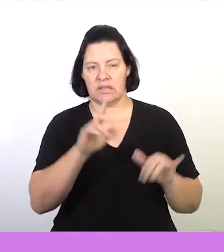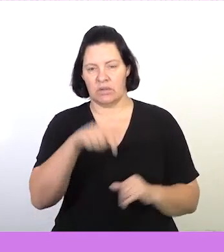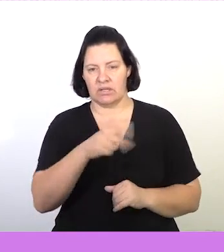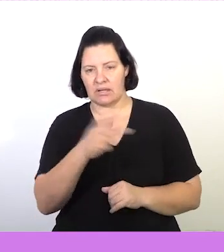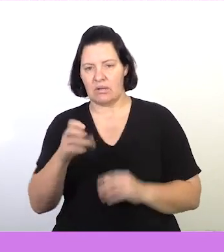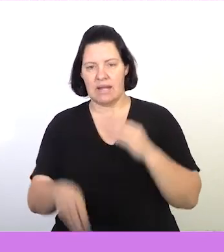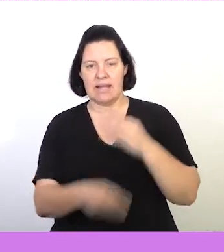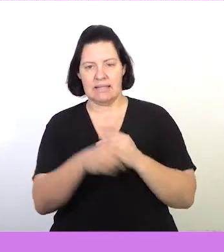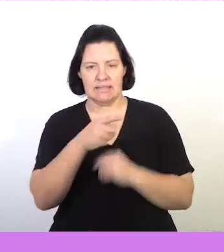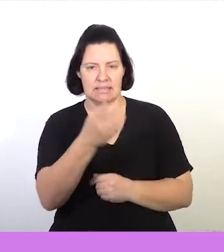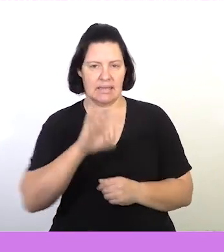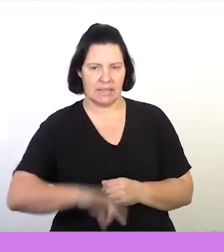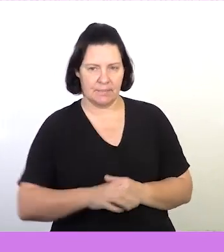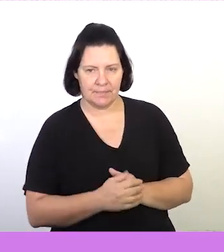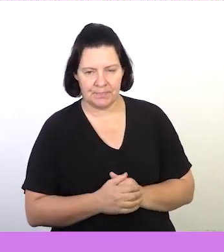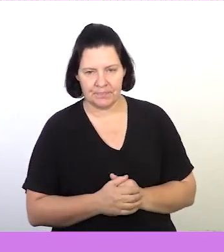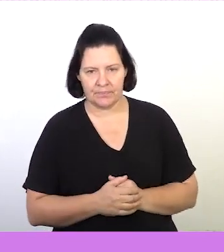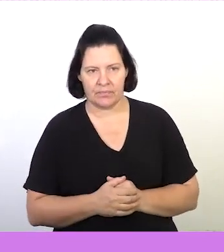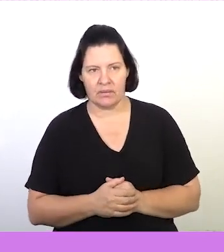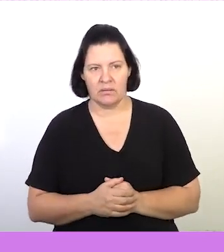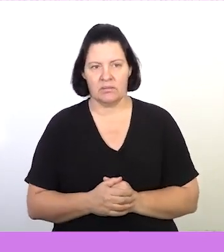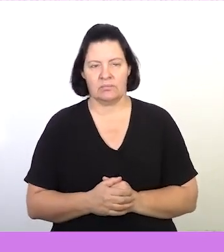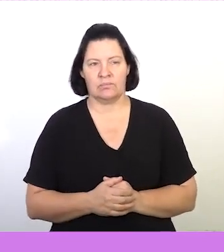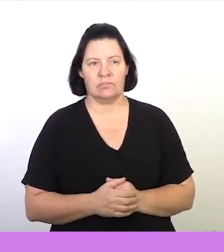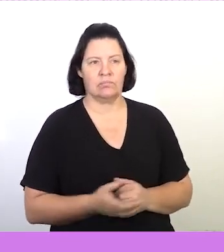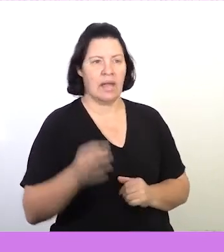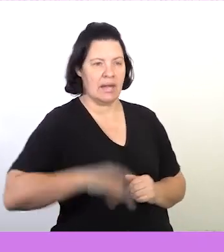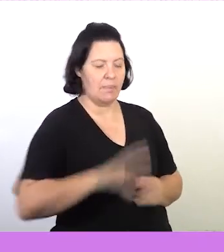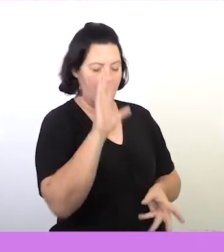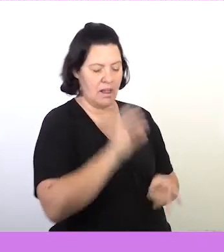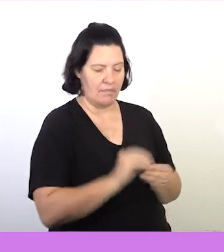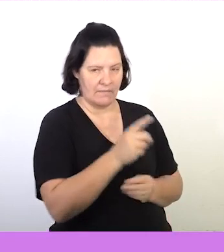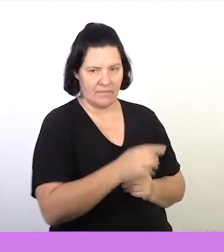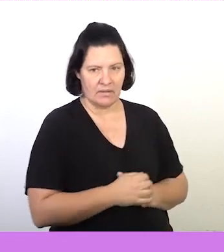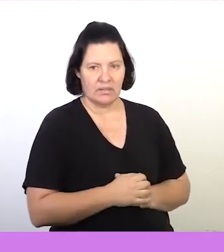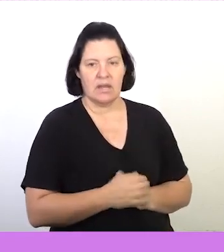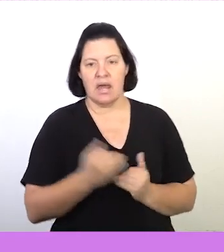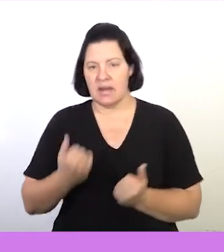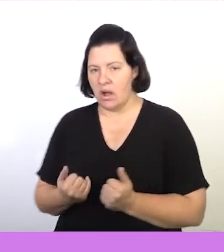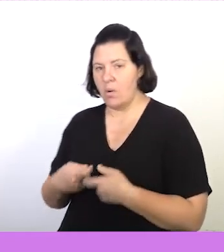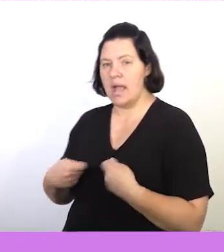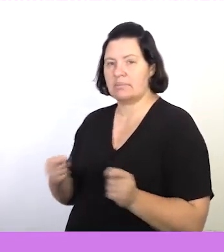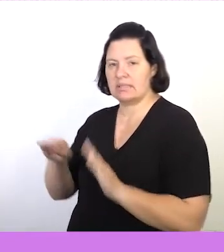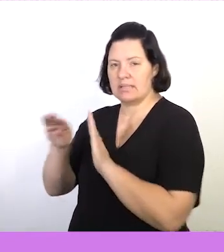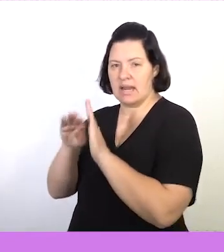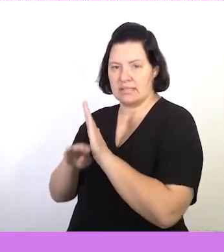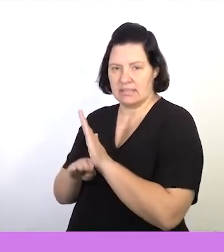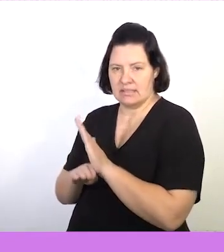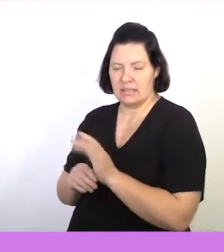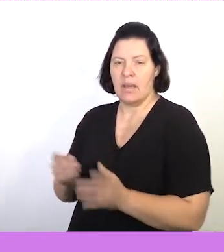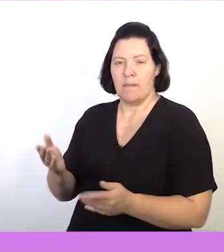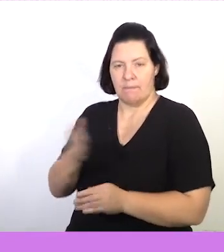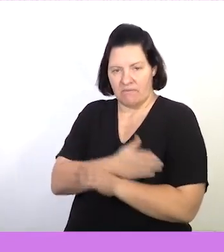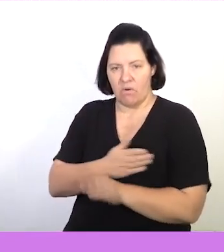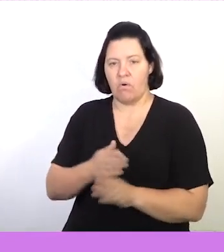rand to my income column. Okay so there's all my income. Now I'm going to list all my expenses before